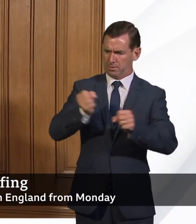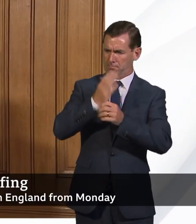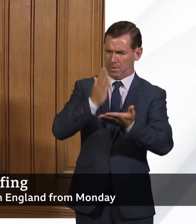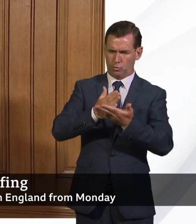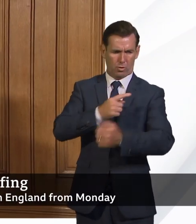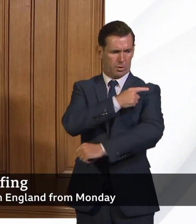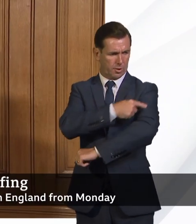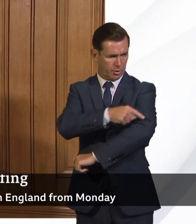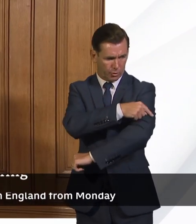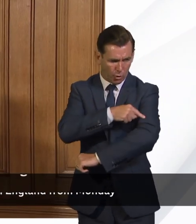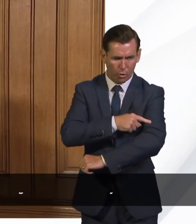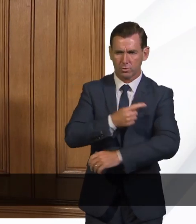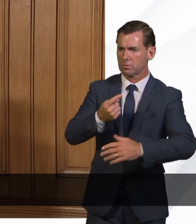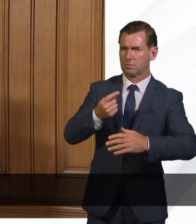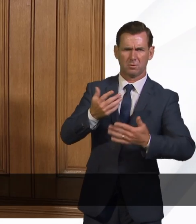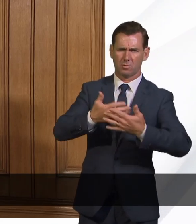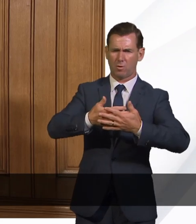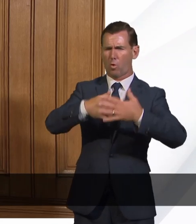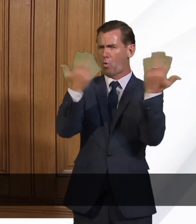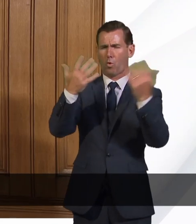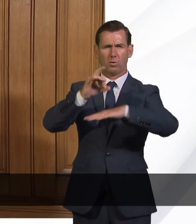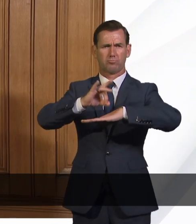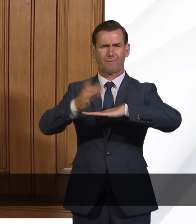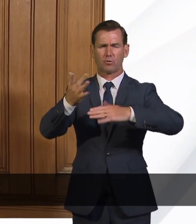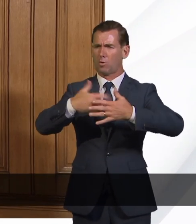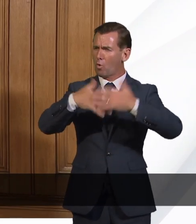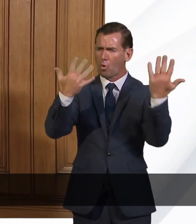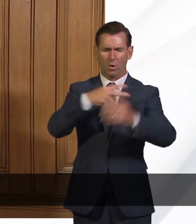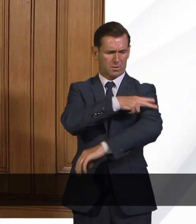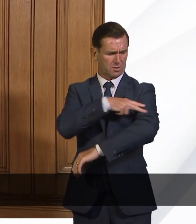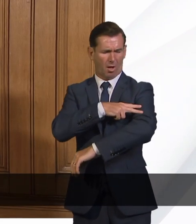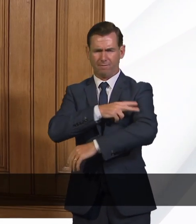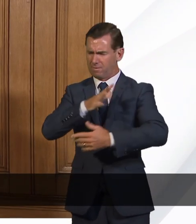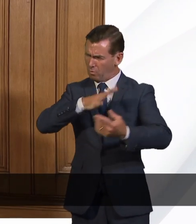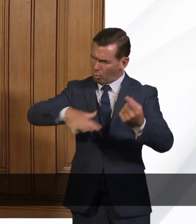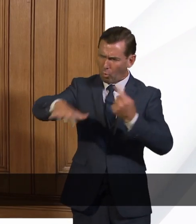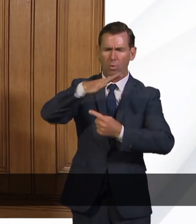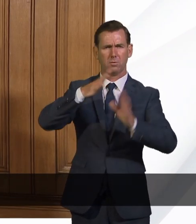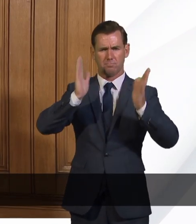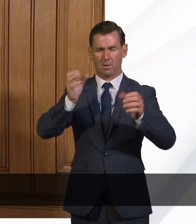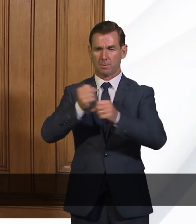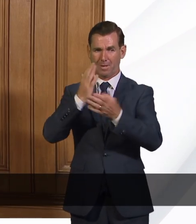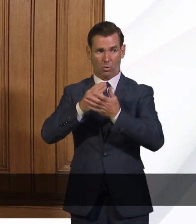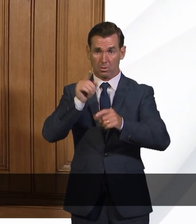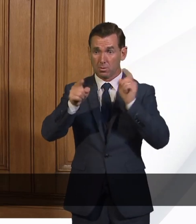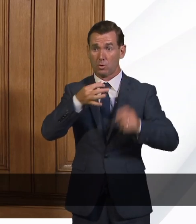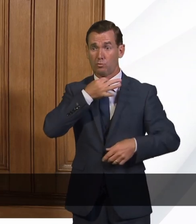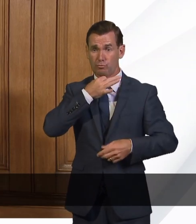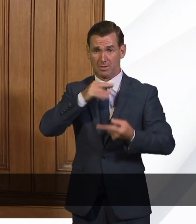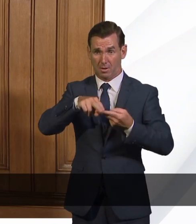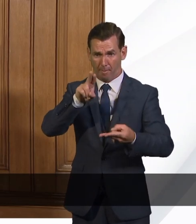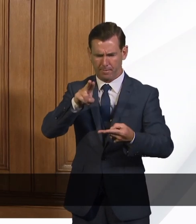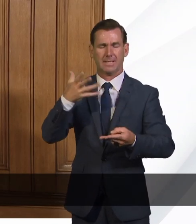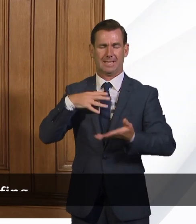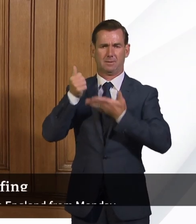all the groups working within the NHS, where they are potentially at higher risk of COVID. And as you know,